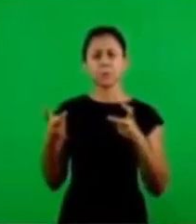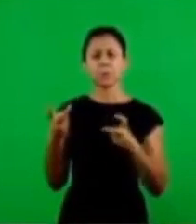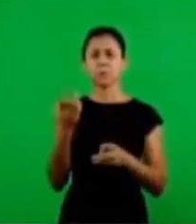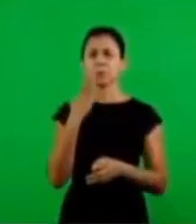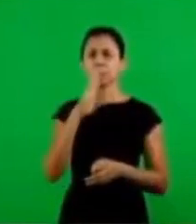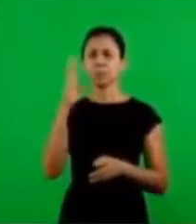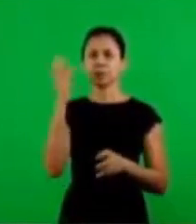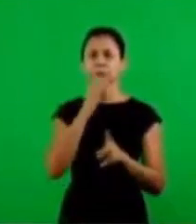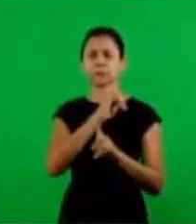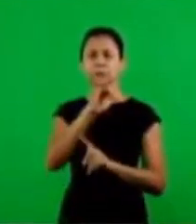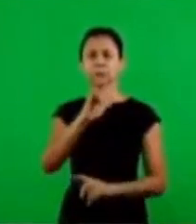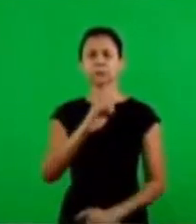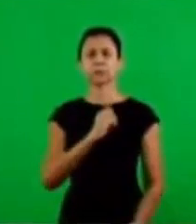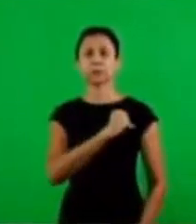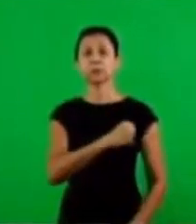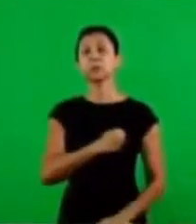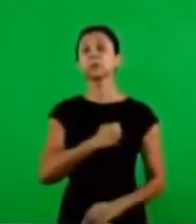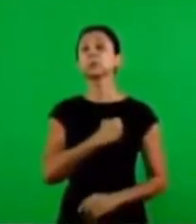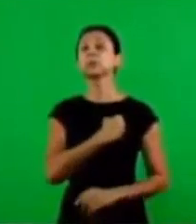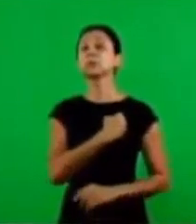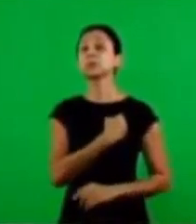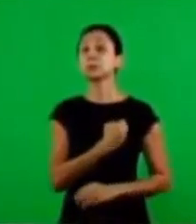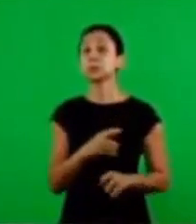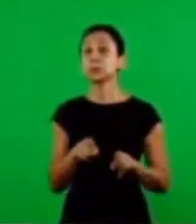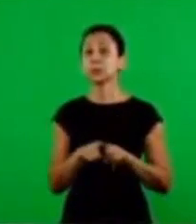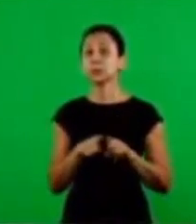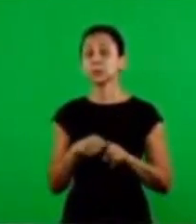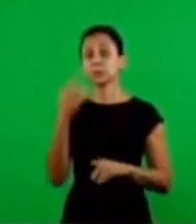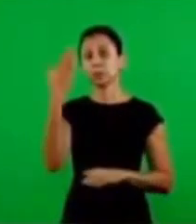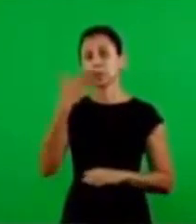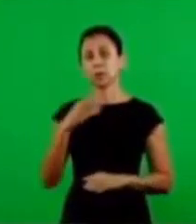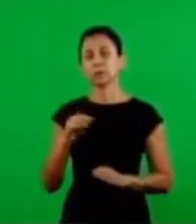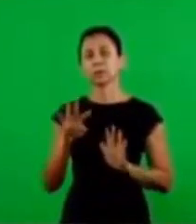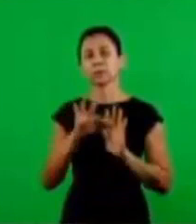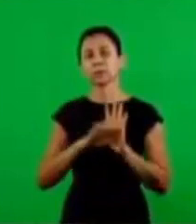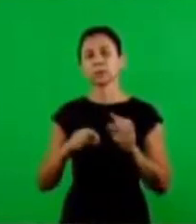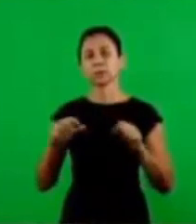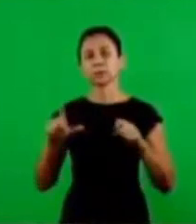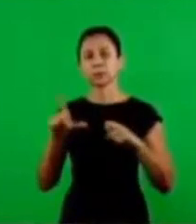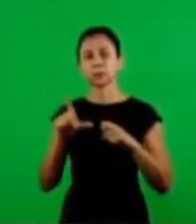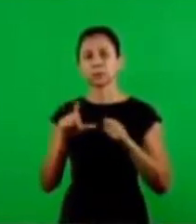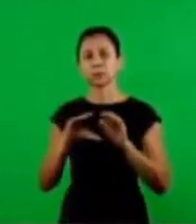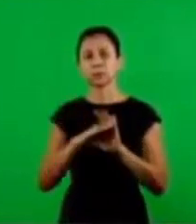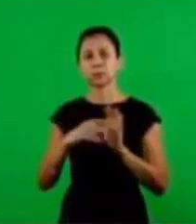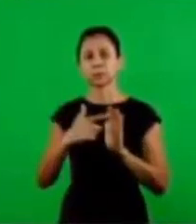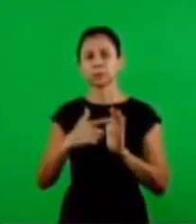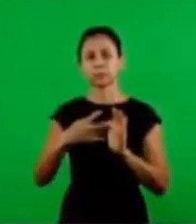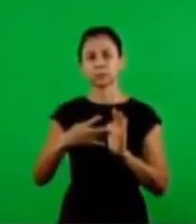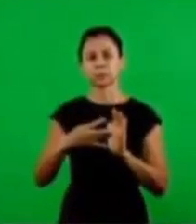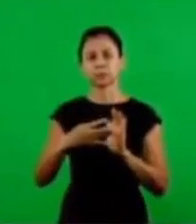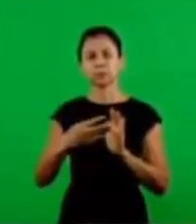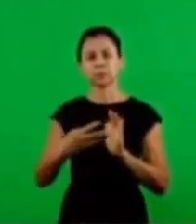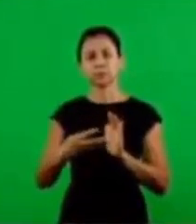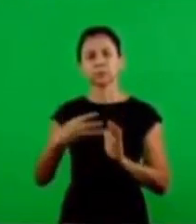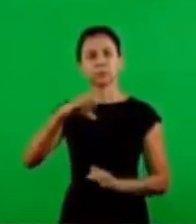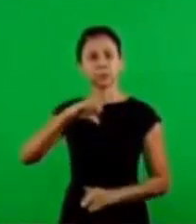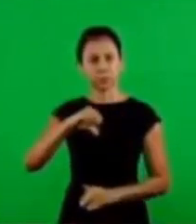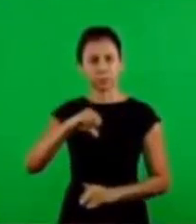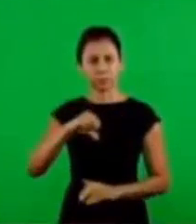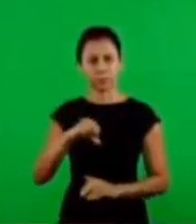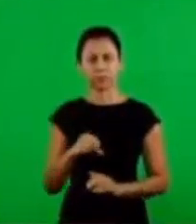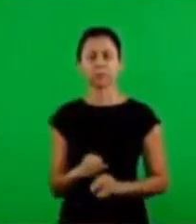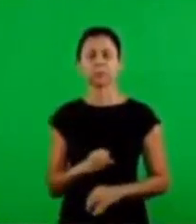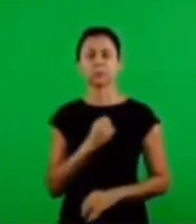prophesied in John and confirmed on the text of Luke 24, verse 49. This text